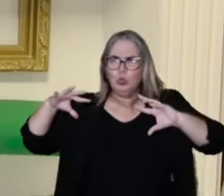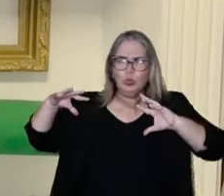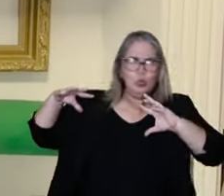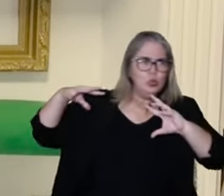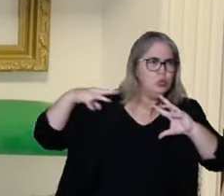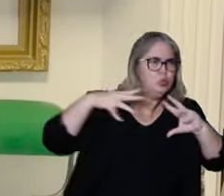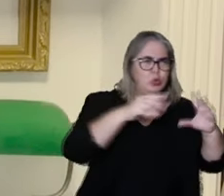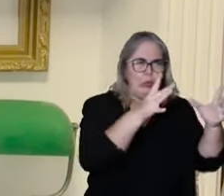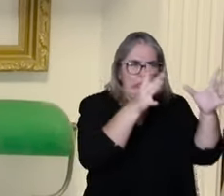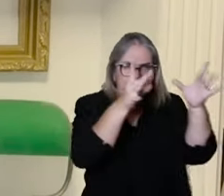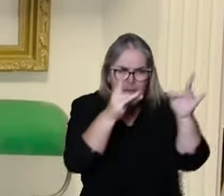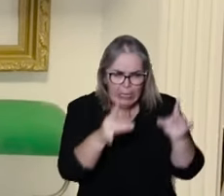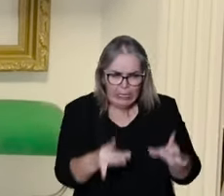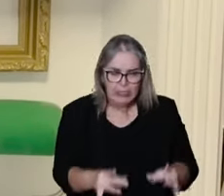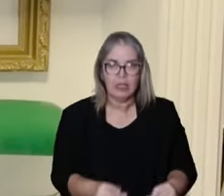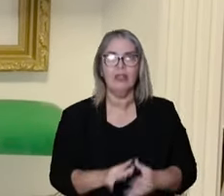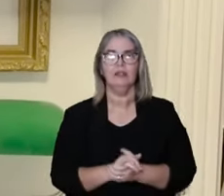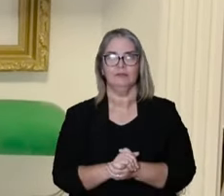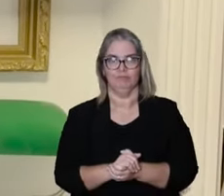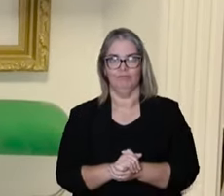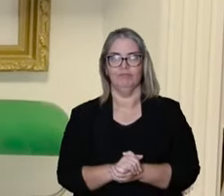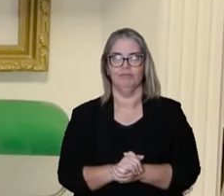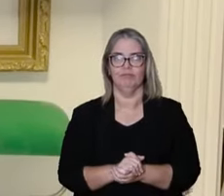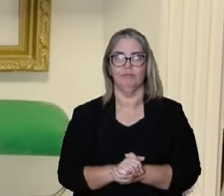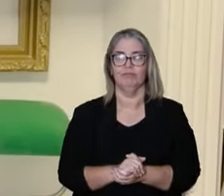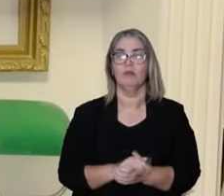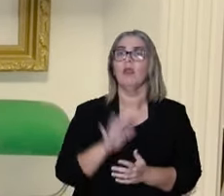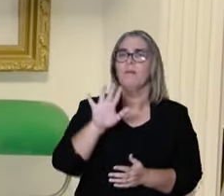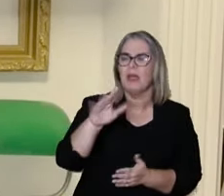empire and would match with that.